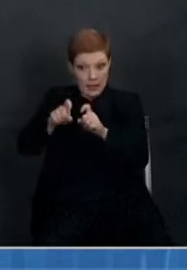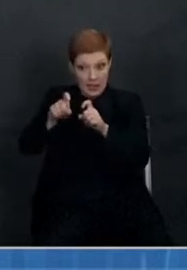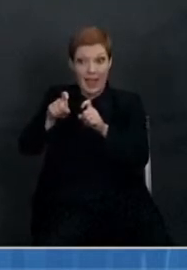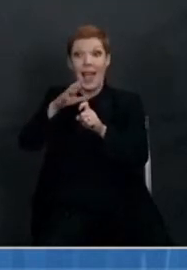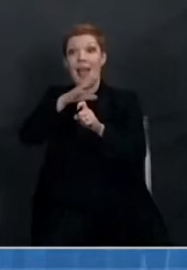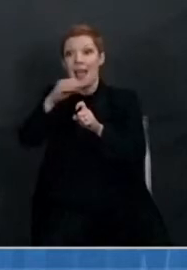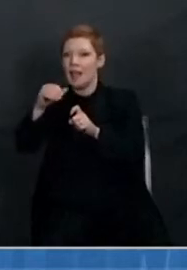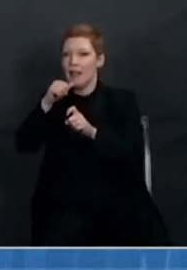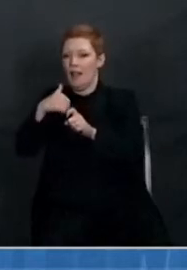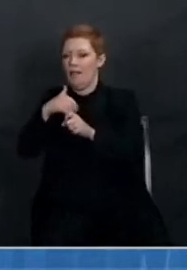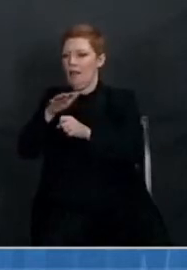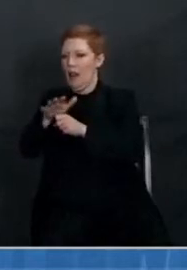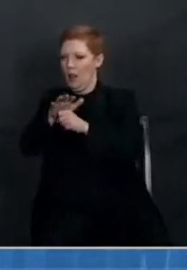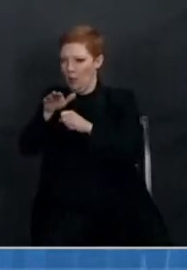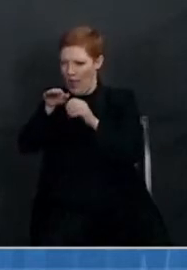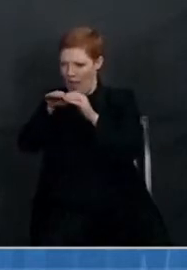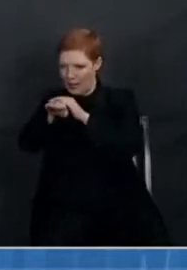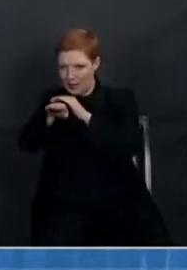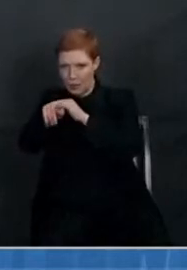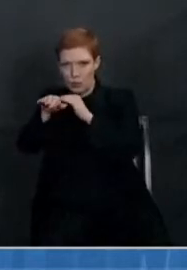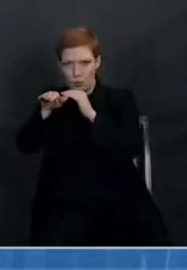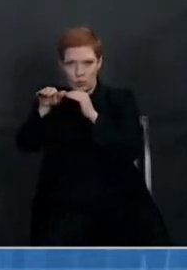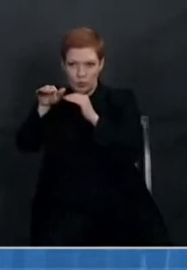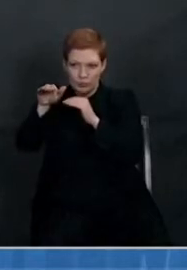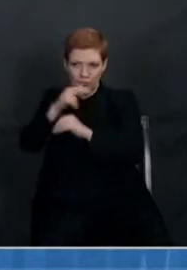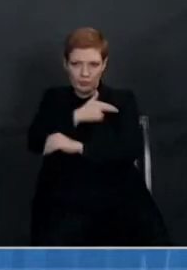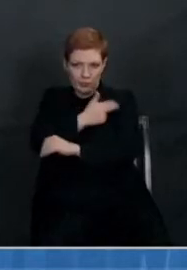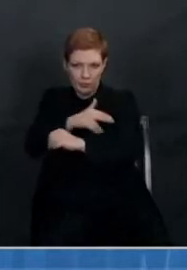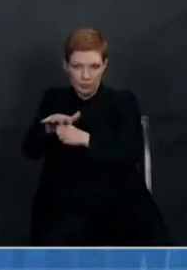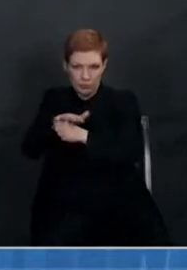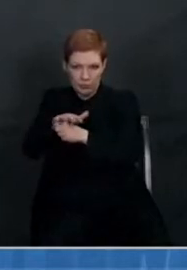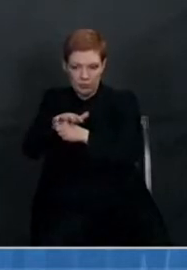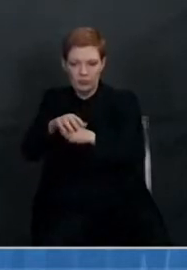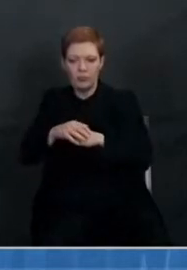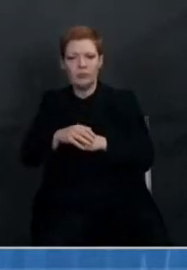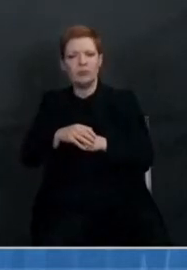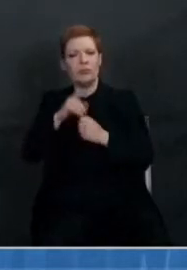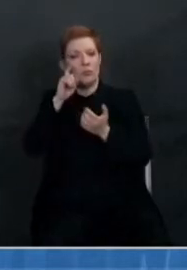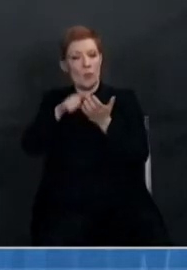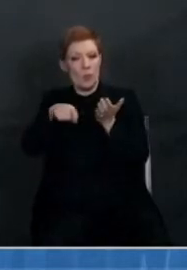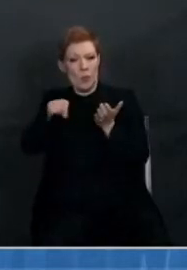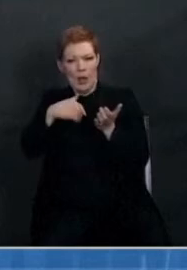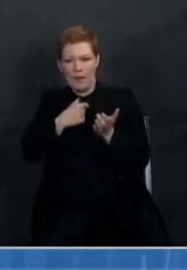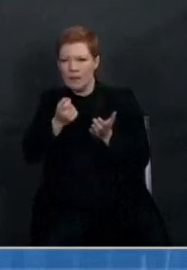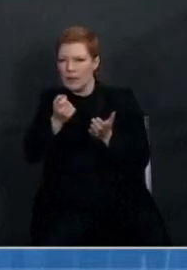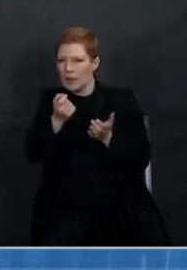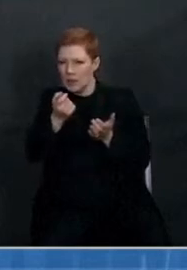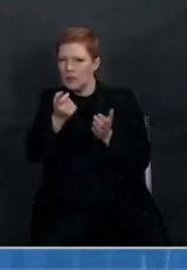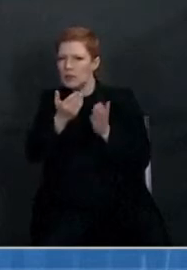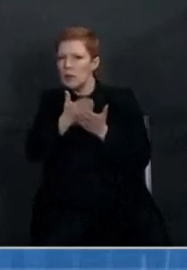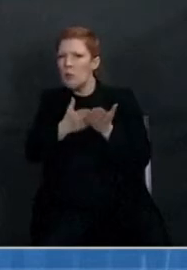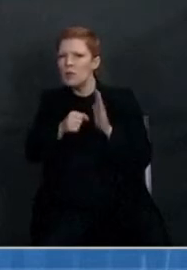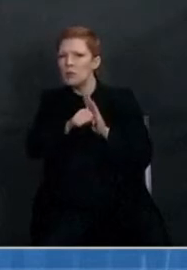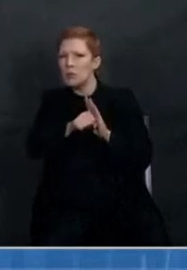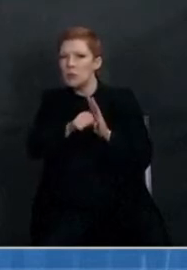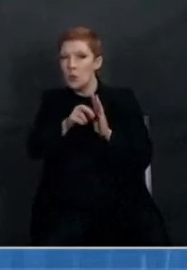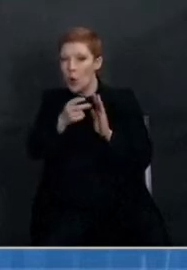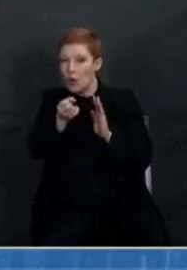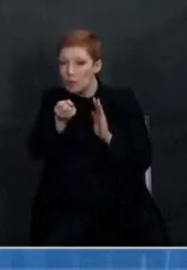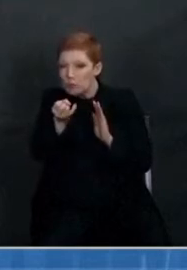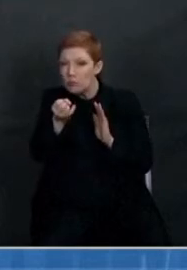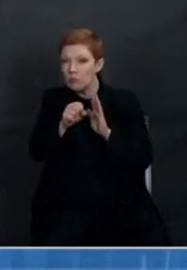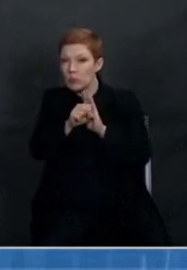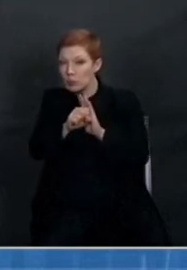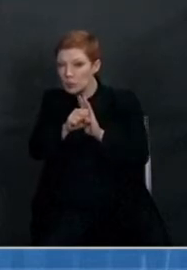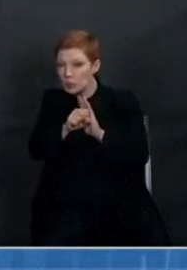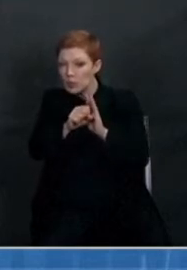groups, we are not capturing many people who have asymptomatic or mildly symptomatic infection. And as you see when we advance into the next slide, a